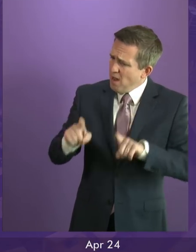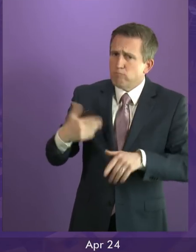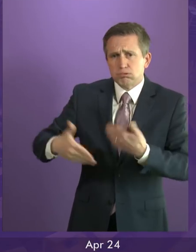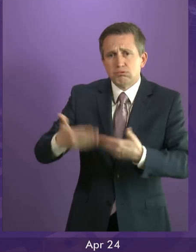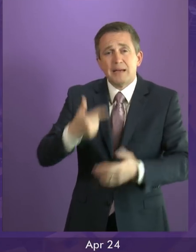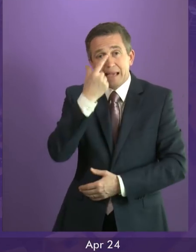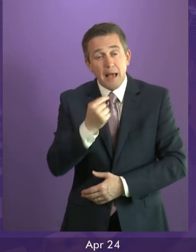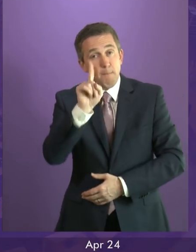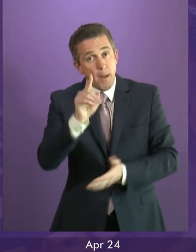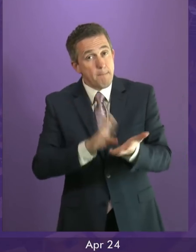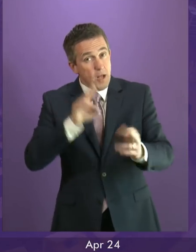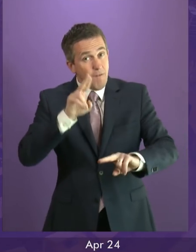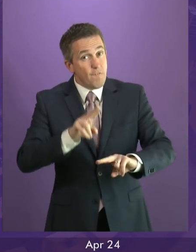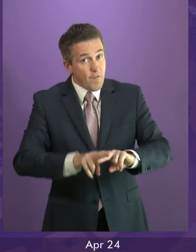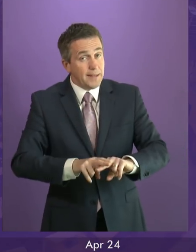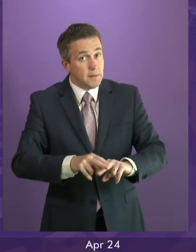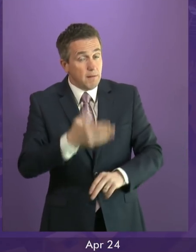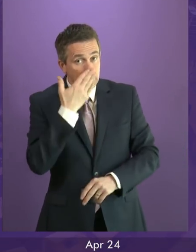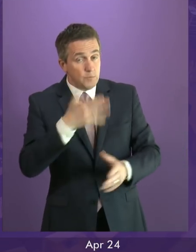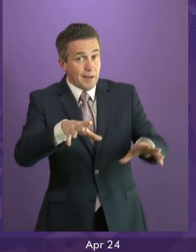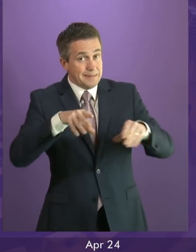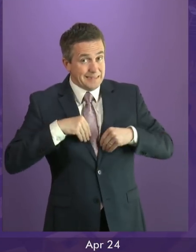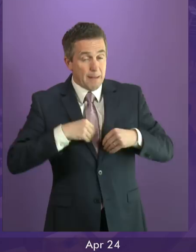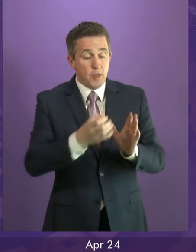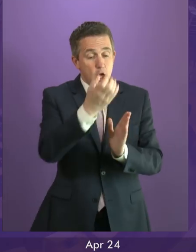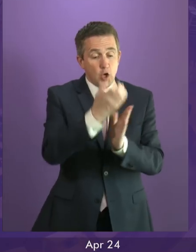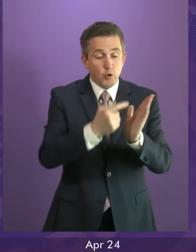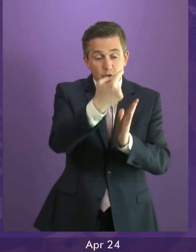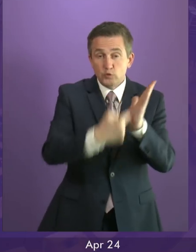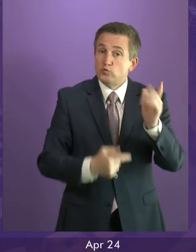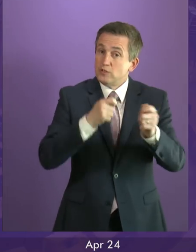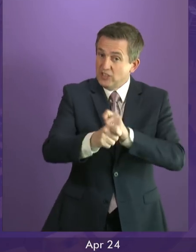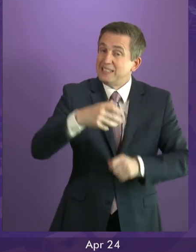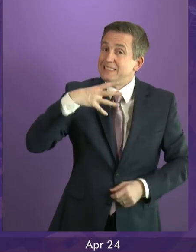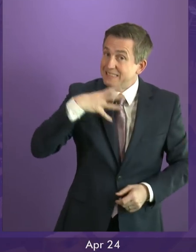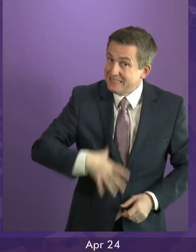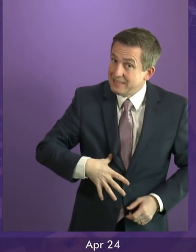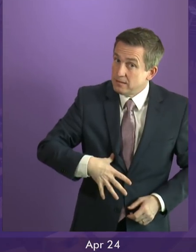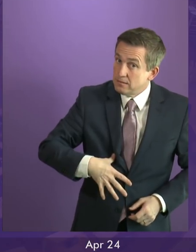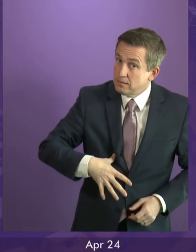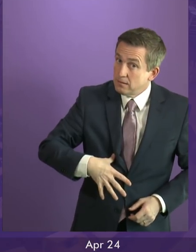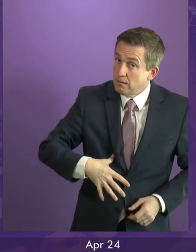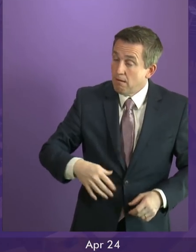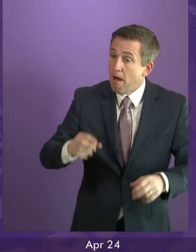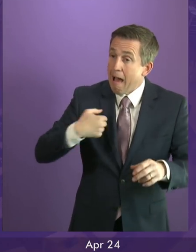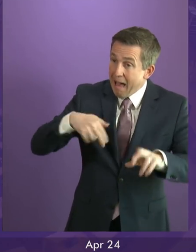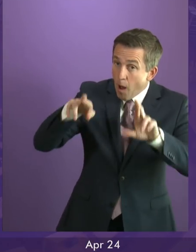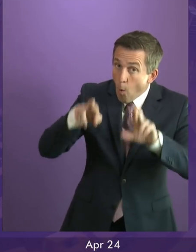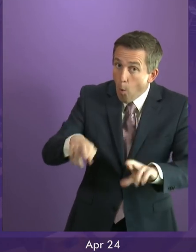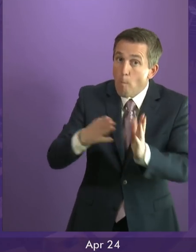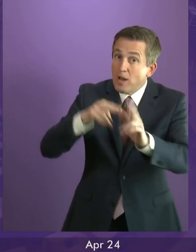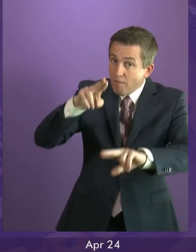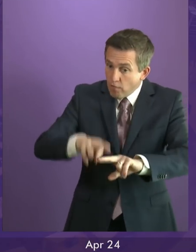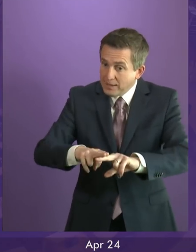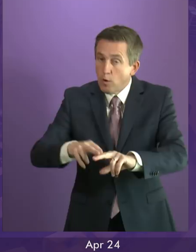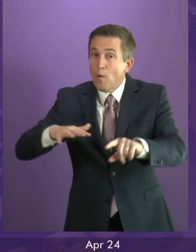given that Myrtle Fraser does accept that constitutional change is needed, then I hope he will persuade his party to